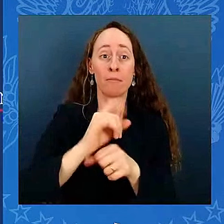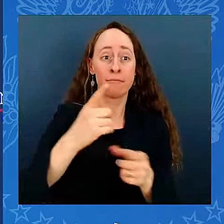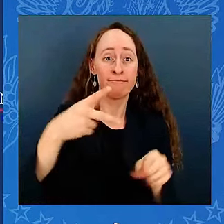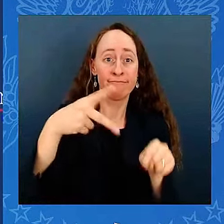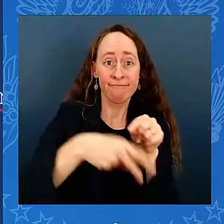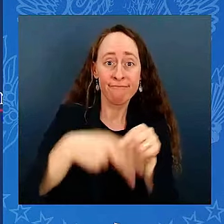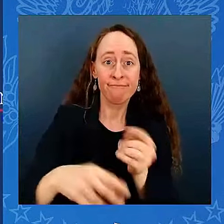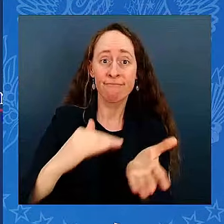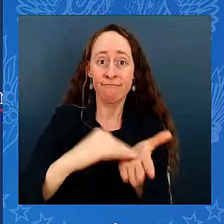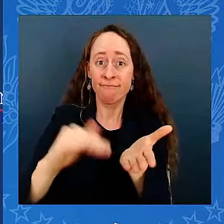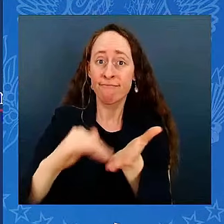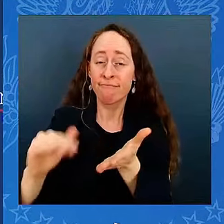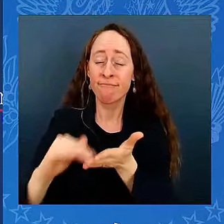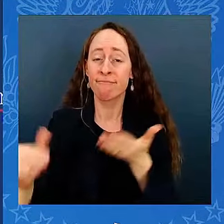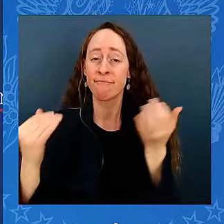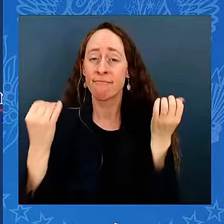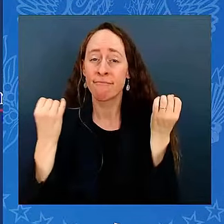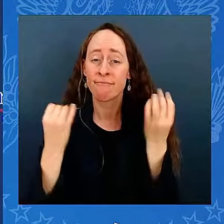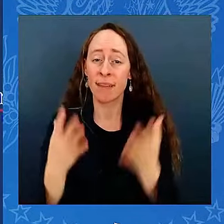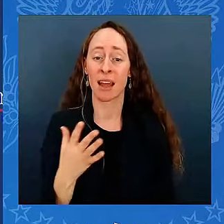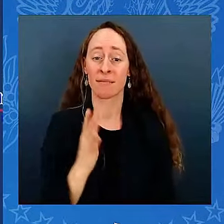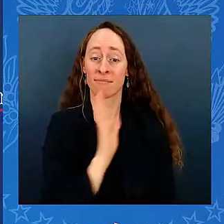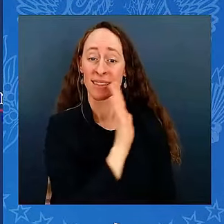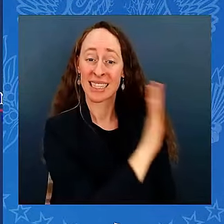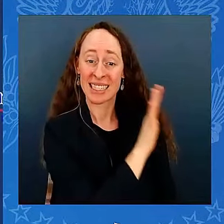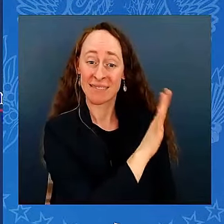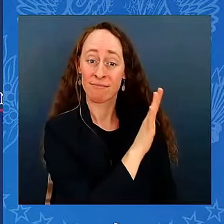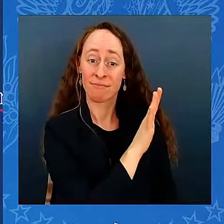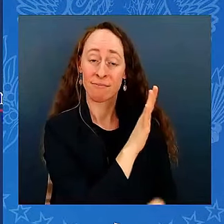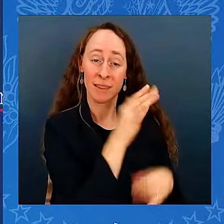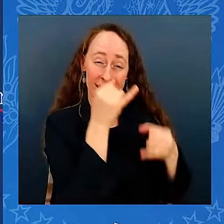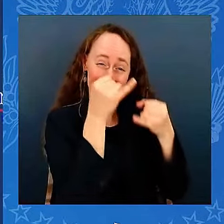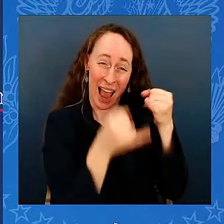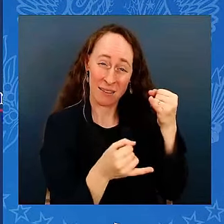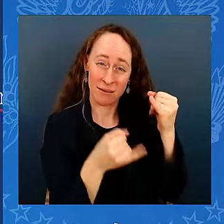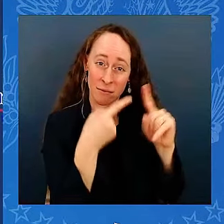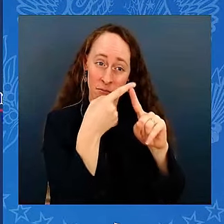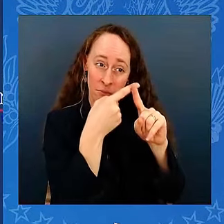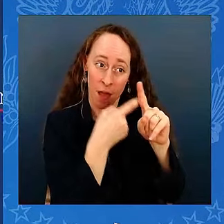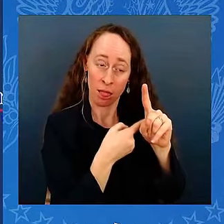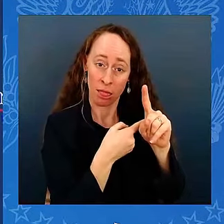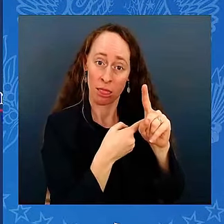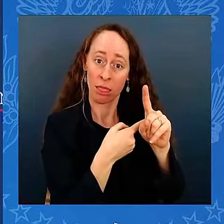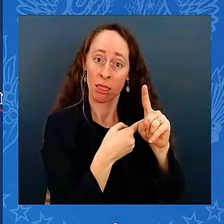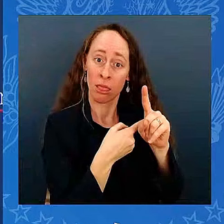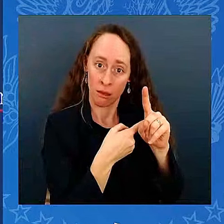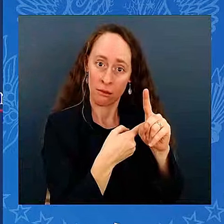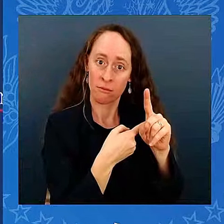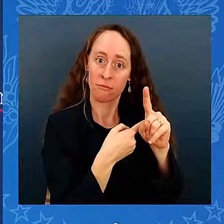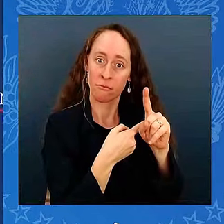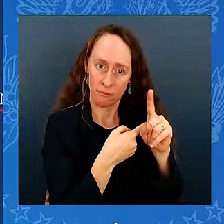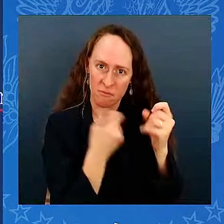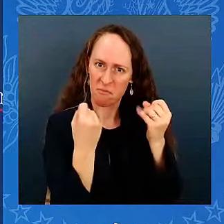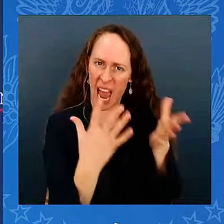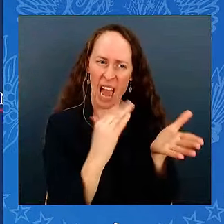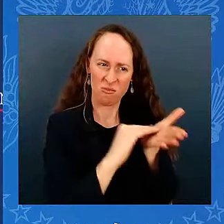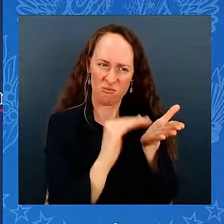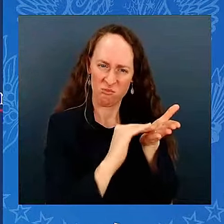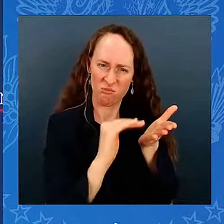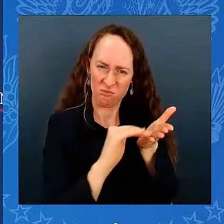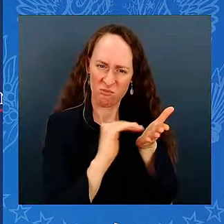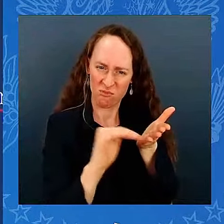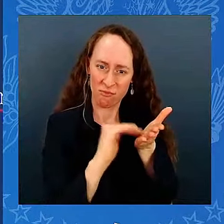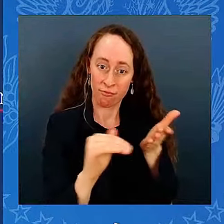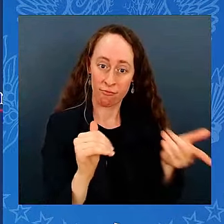failed term was the last month our economy lost jobs. On my watch, the economy has created jobs every single